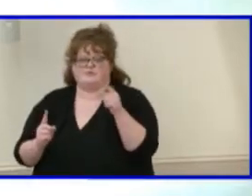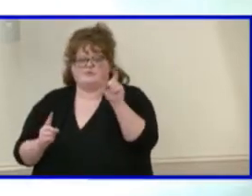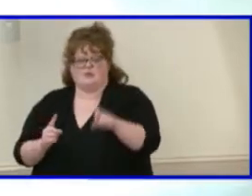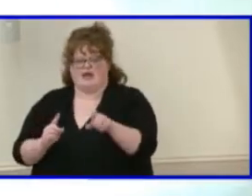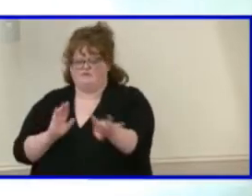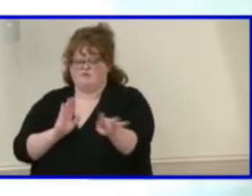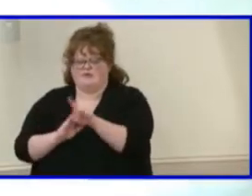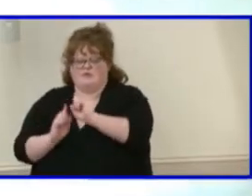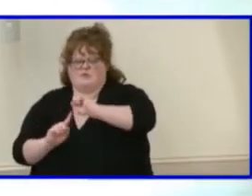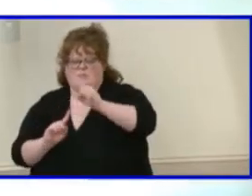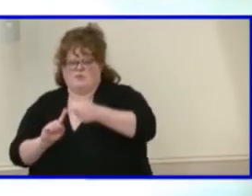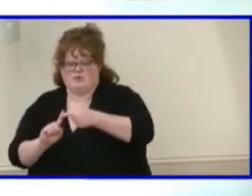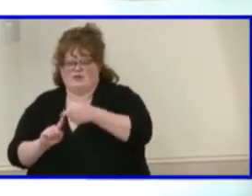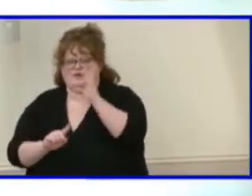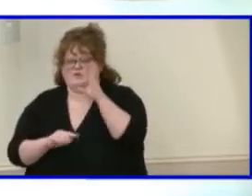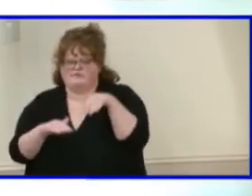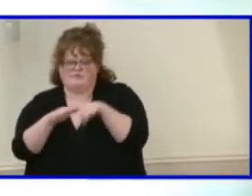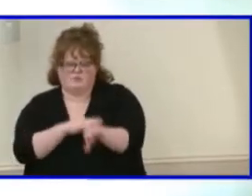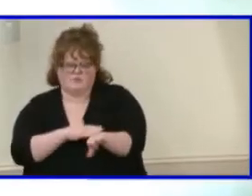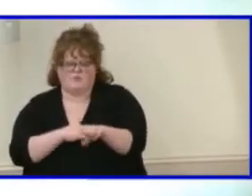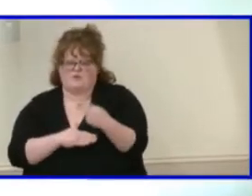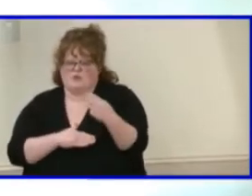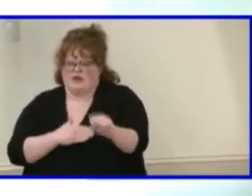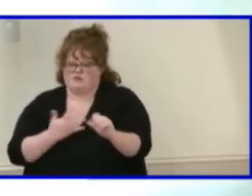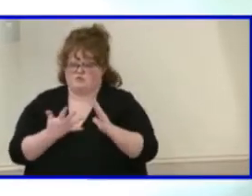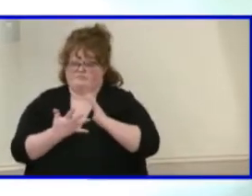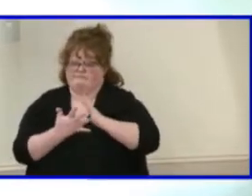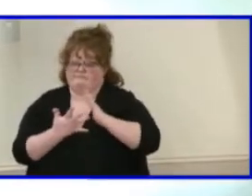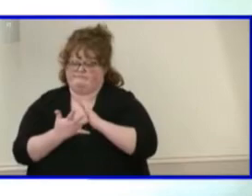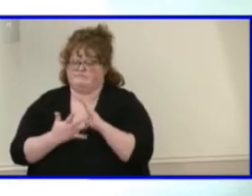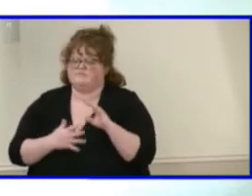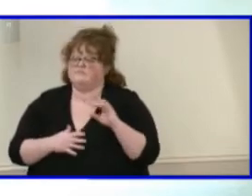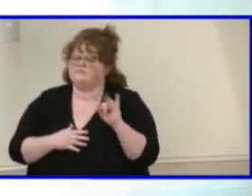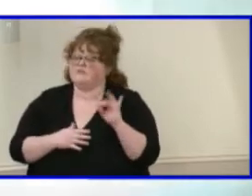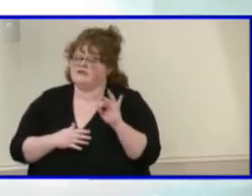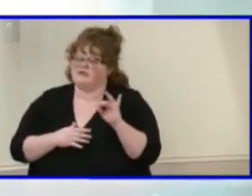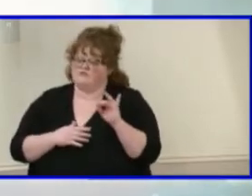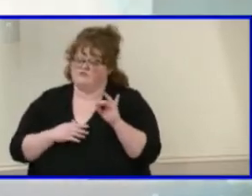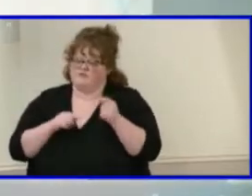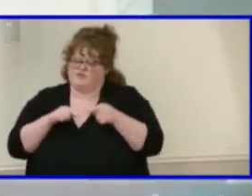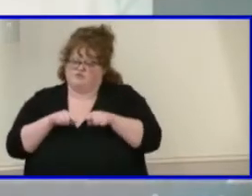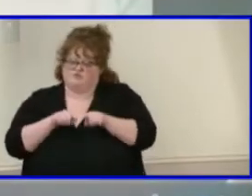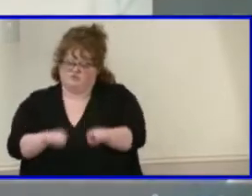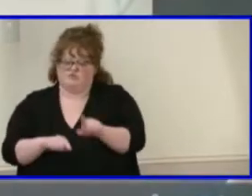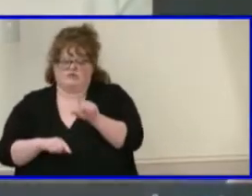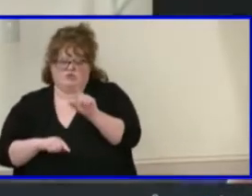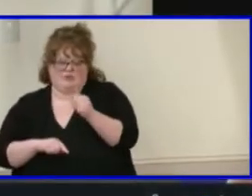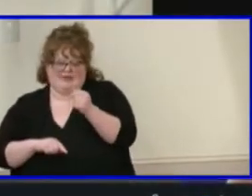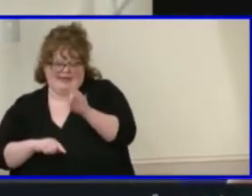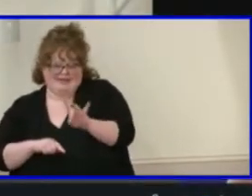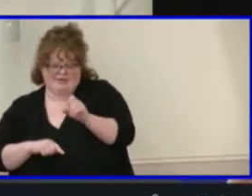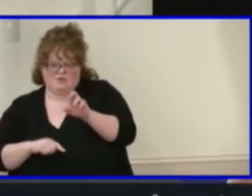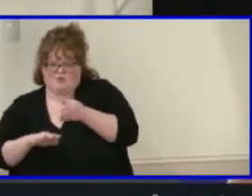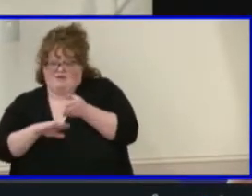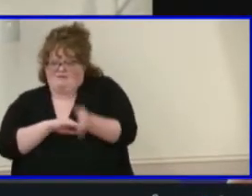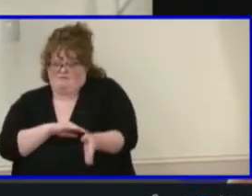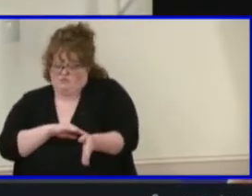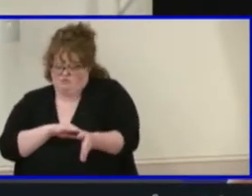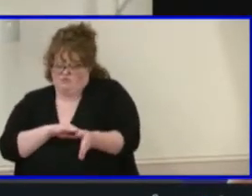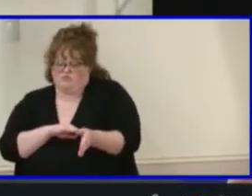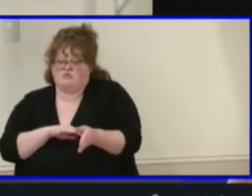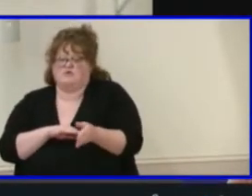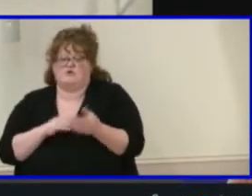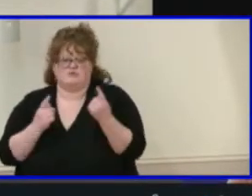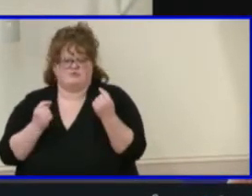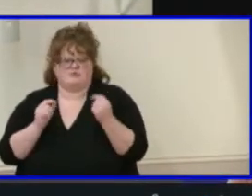or will be entering the ninth grade. If this was during or will be after the 2018-2019 school year, click